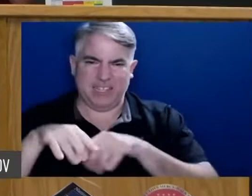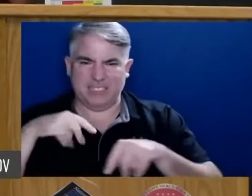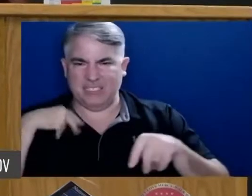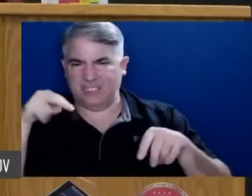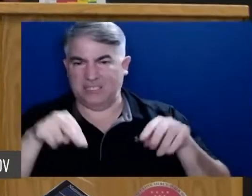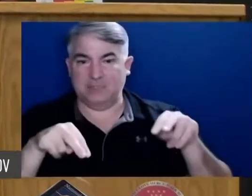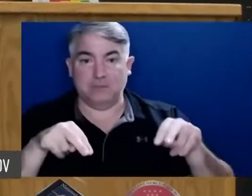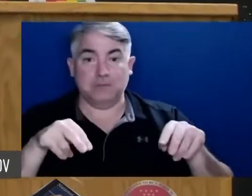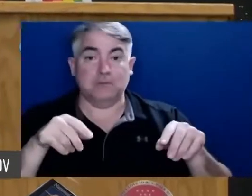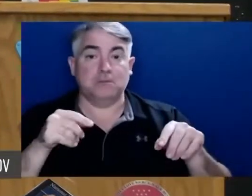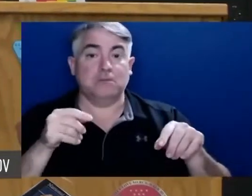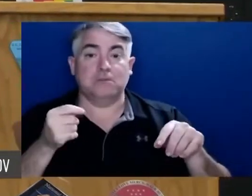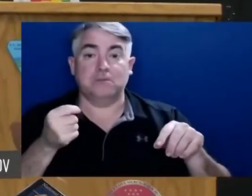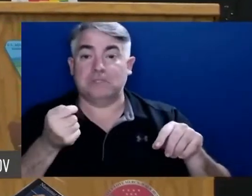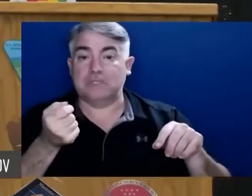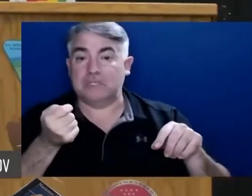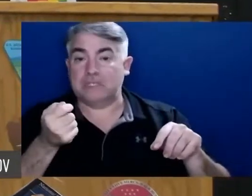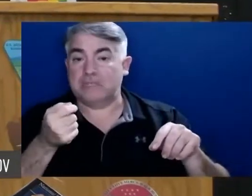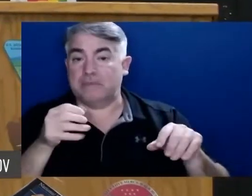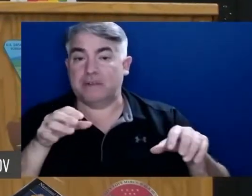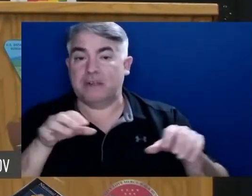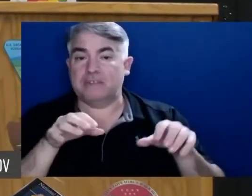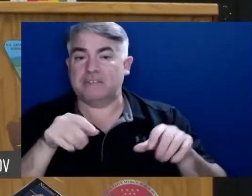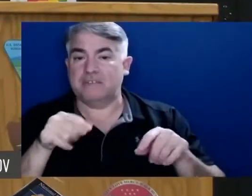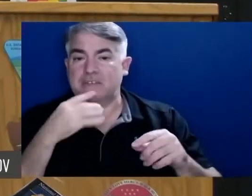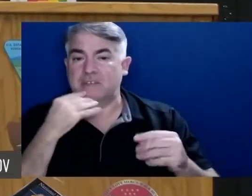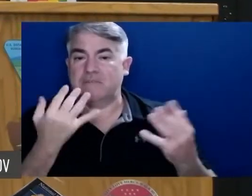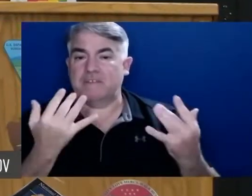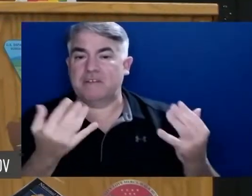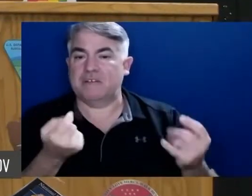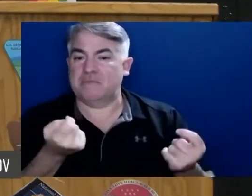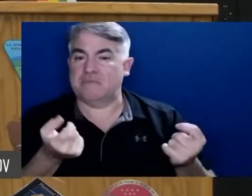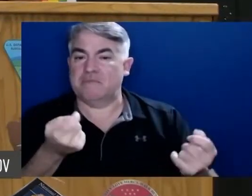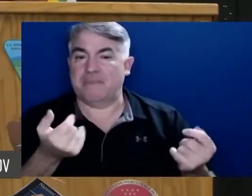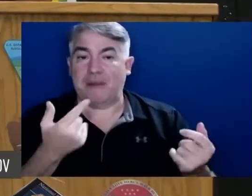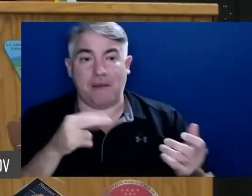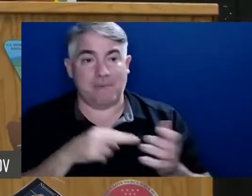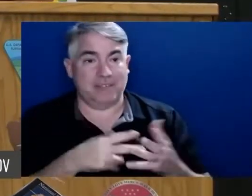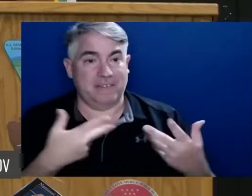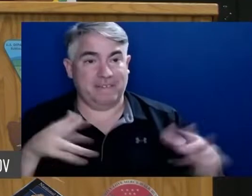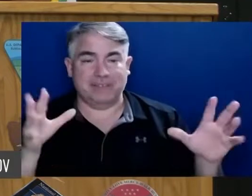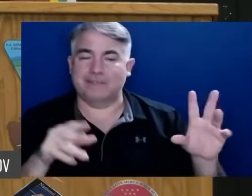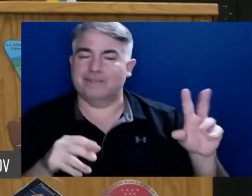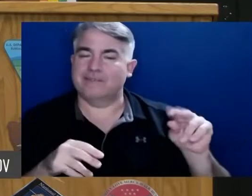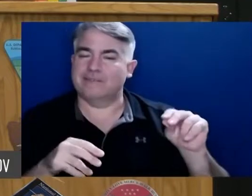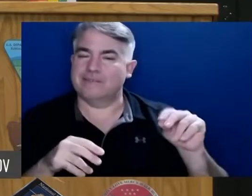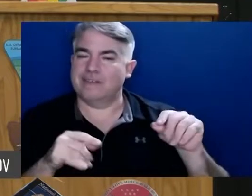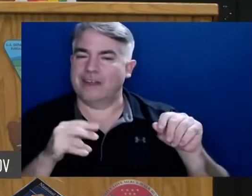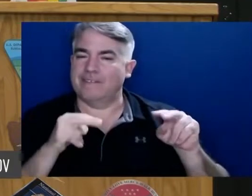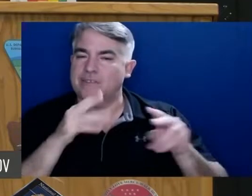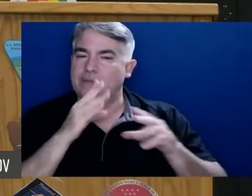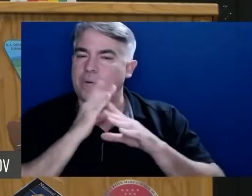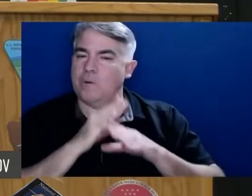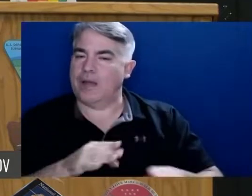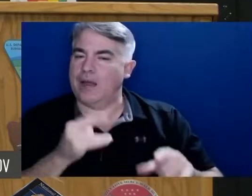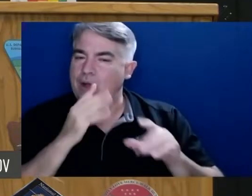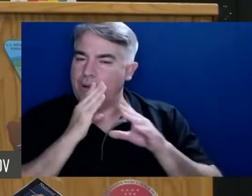some nice rain that cooled it off for a while. There are heavy fuels like logs and stumps still burning